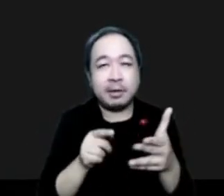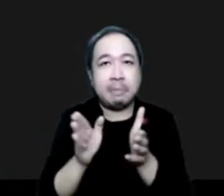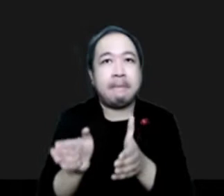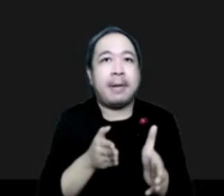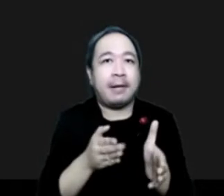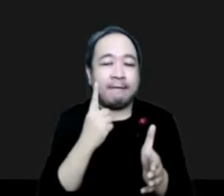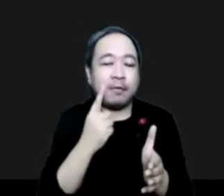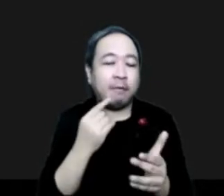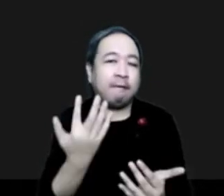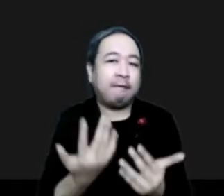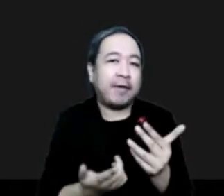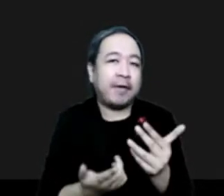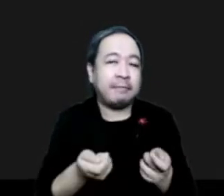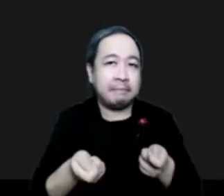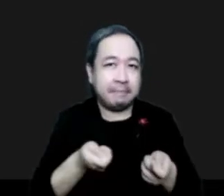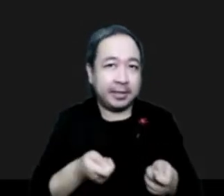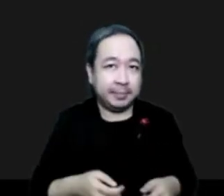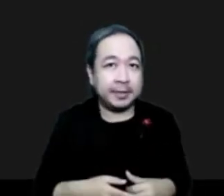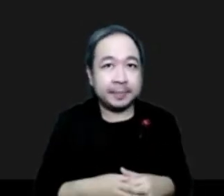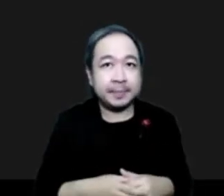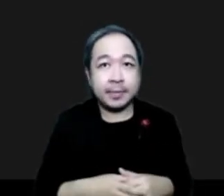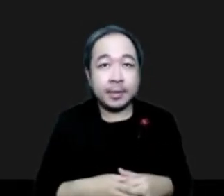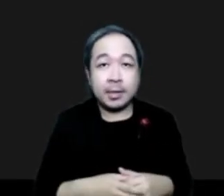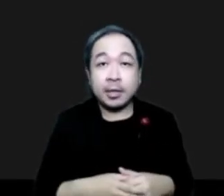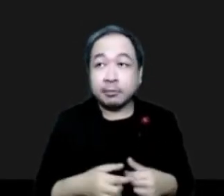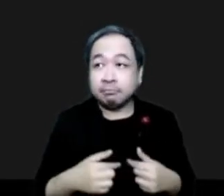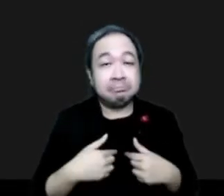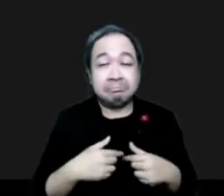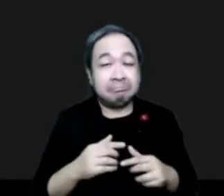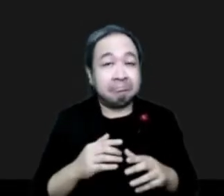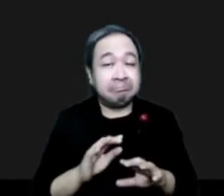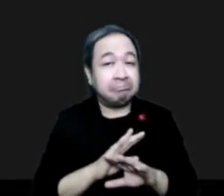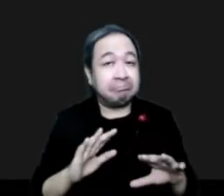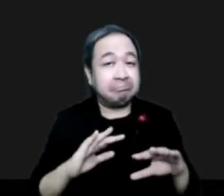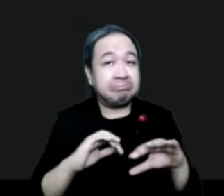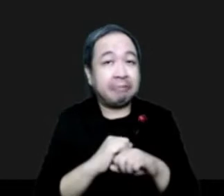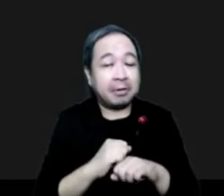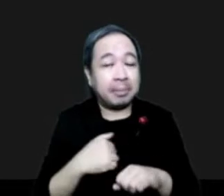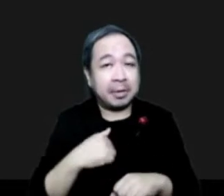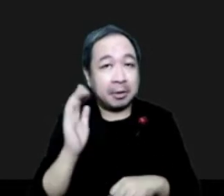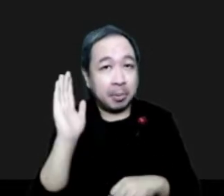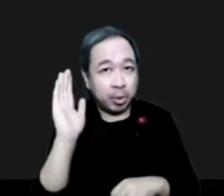Here I'm ending my presentation and I hope it will be of use for the following presentation.